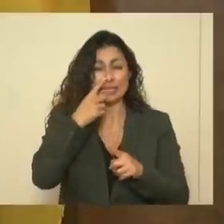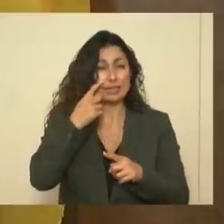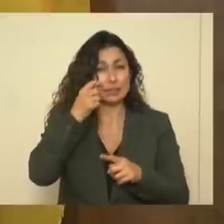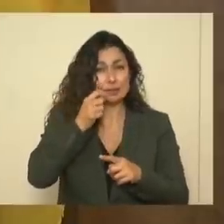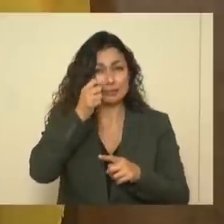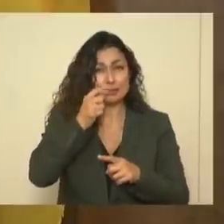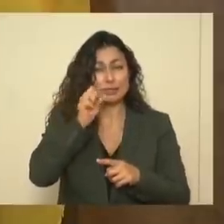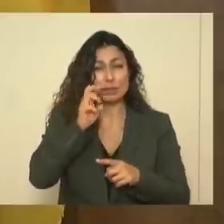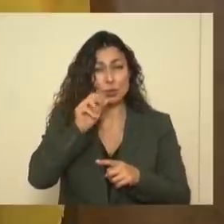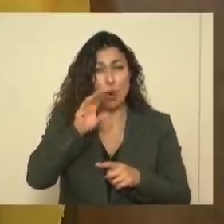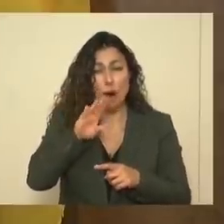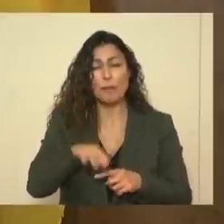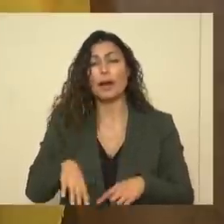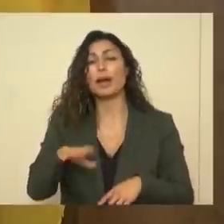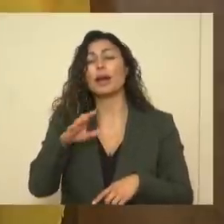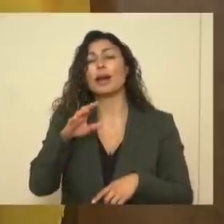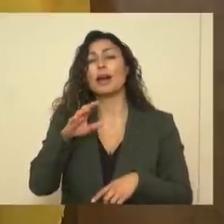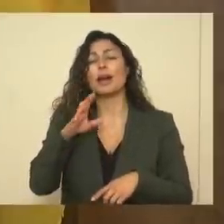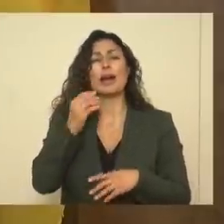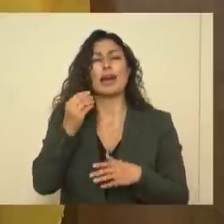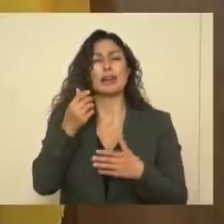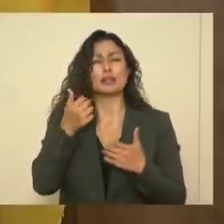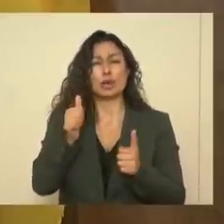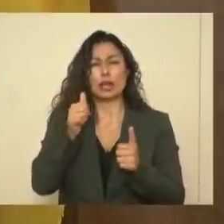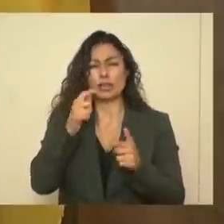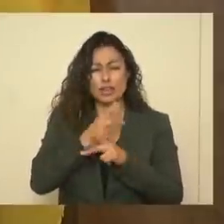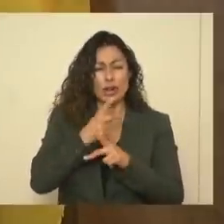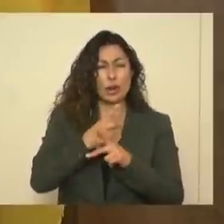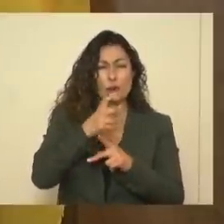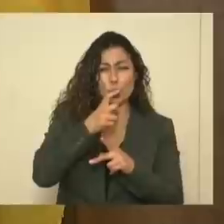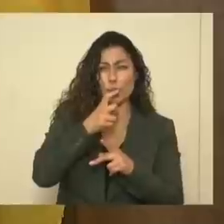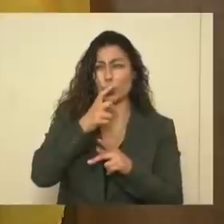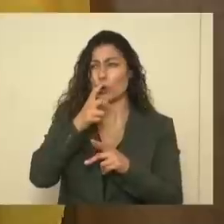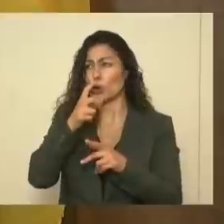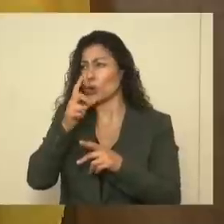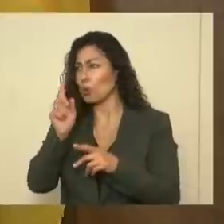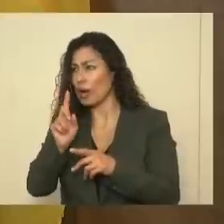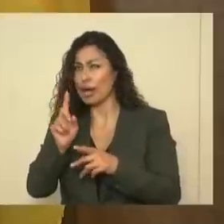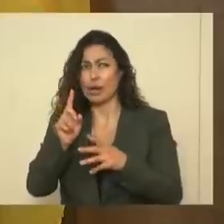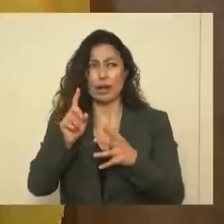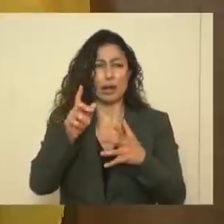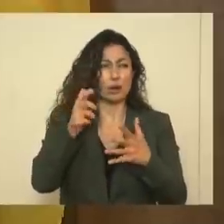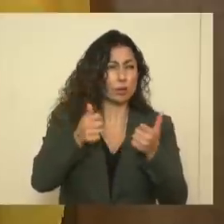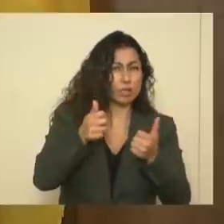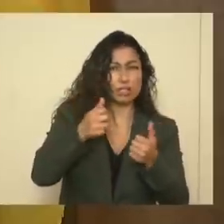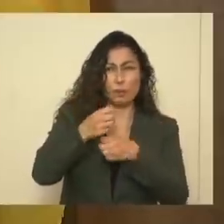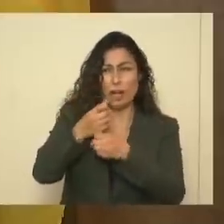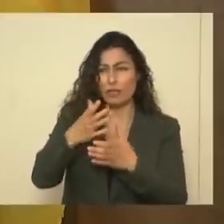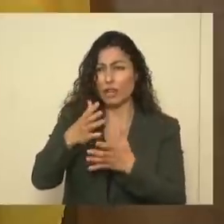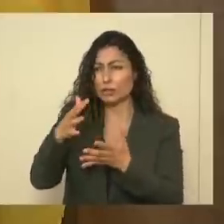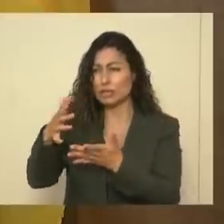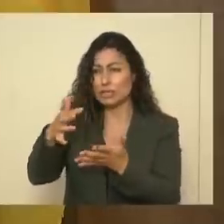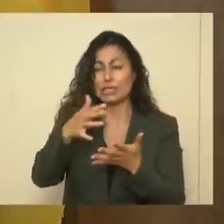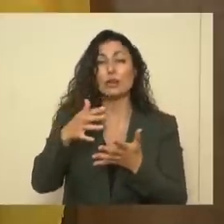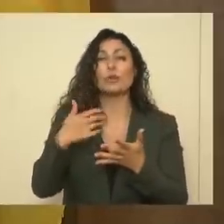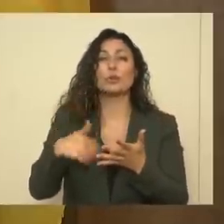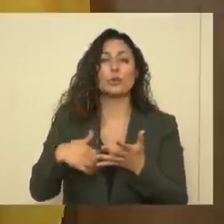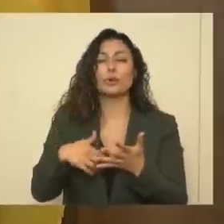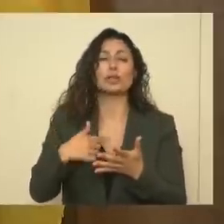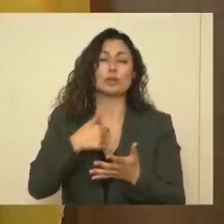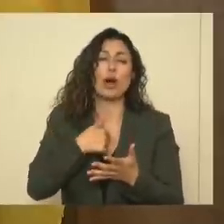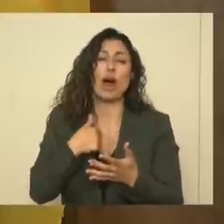and figuring out who, what, when, and where, and which manufacturers. We've been in touch, and I could say I have been